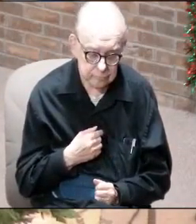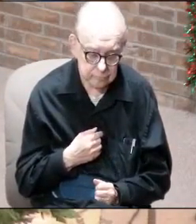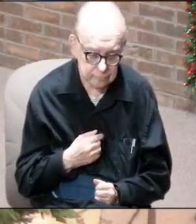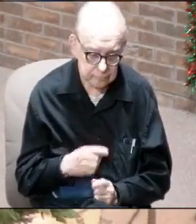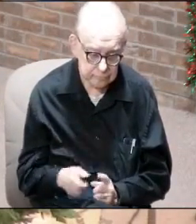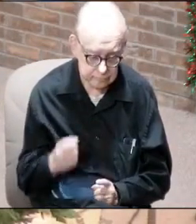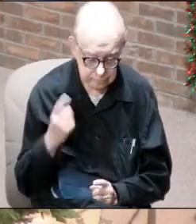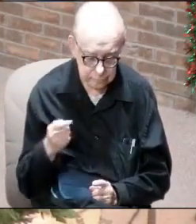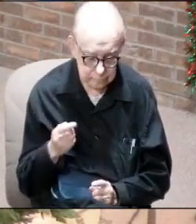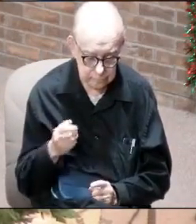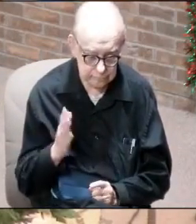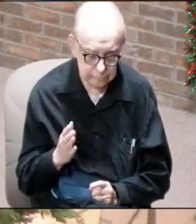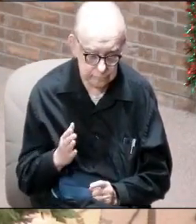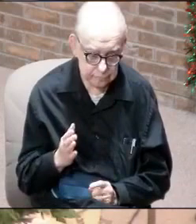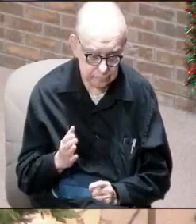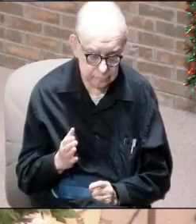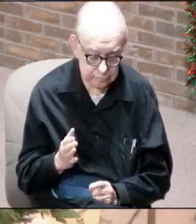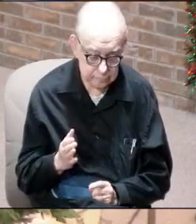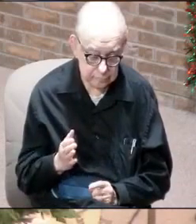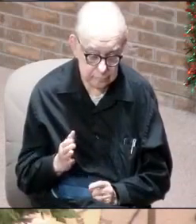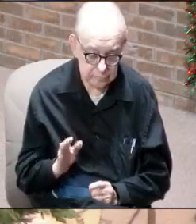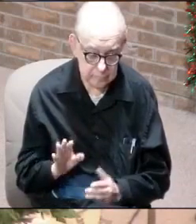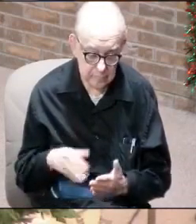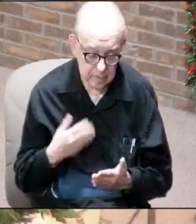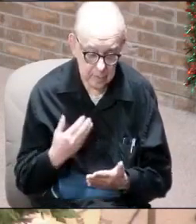But I think that God's almost got to his limit.